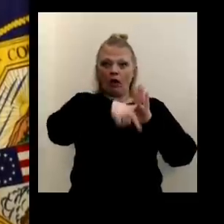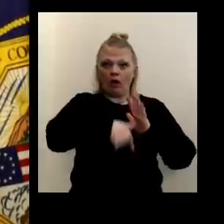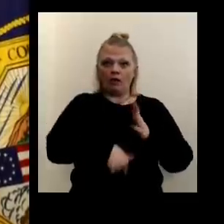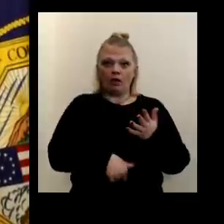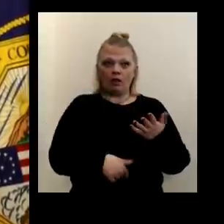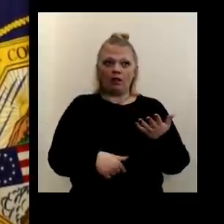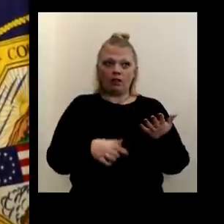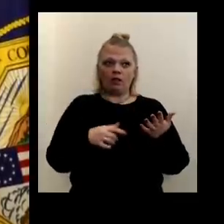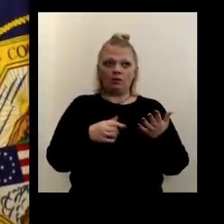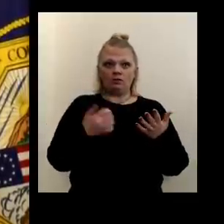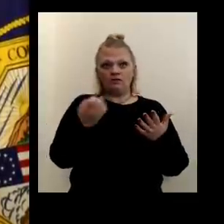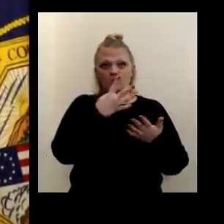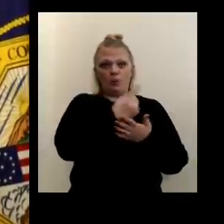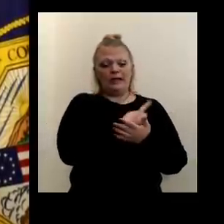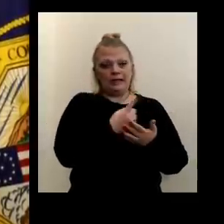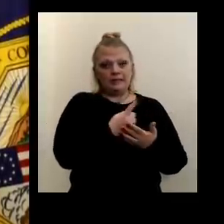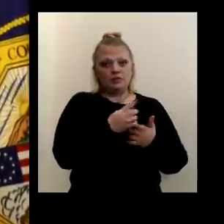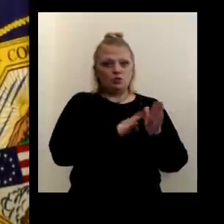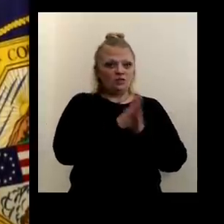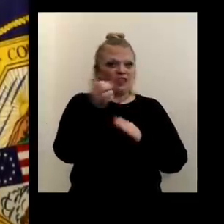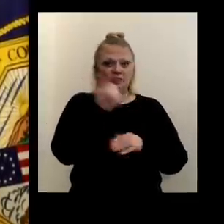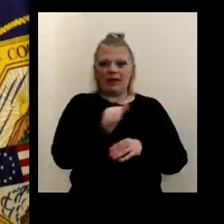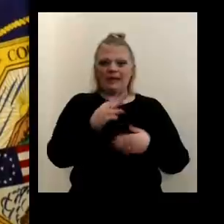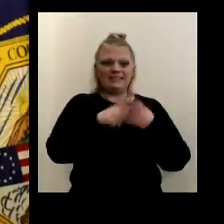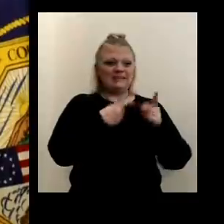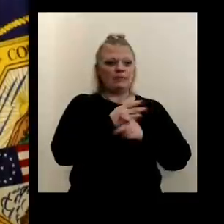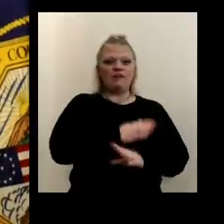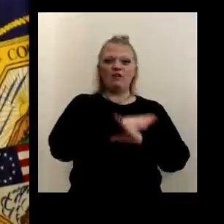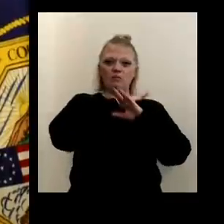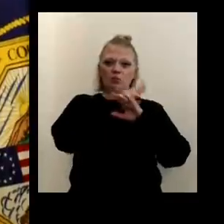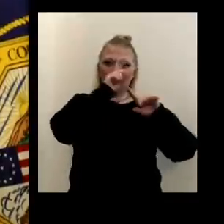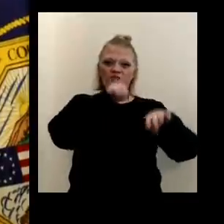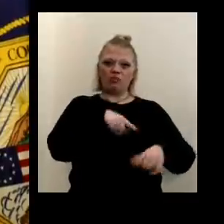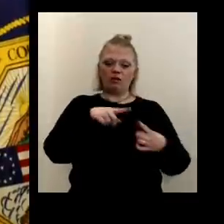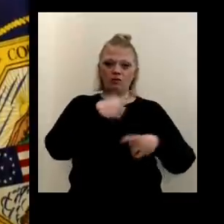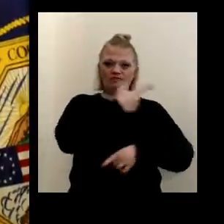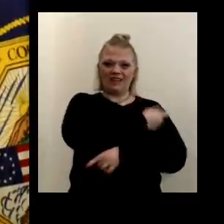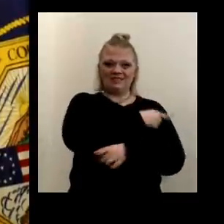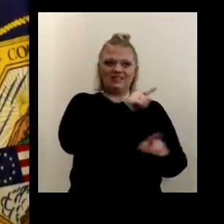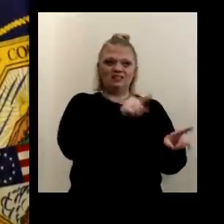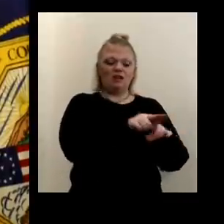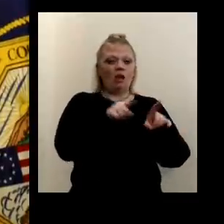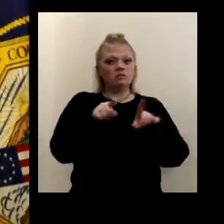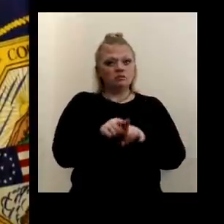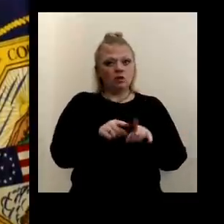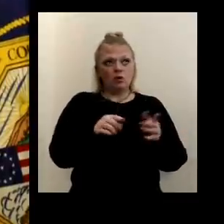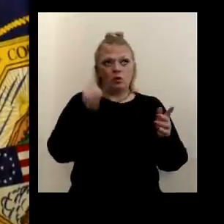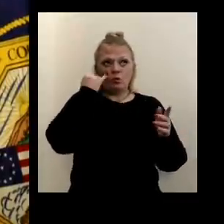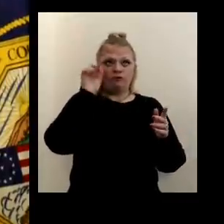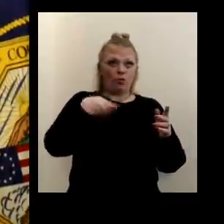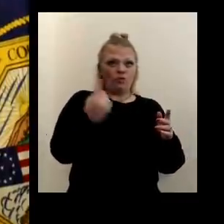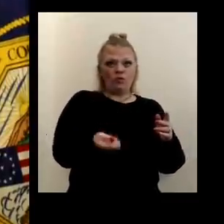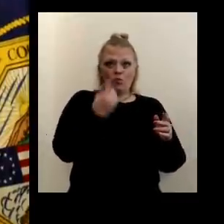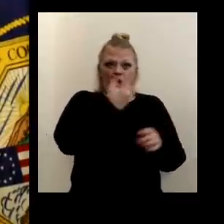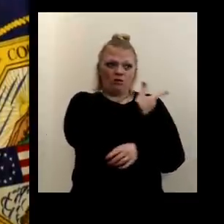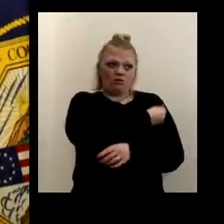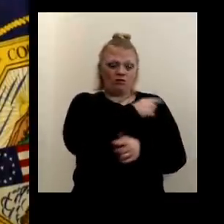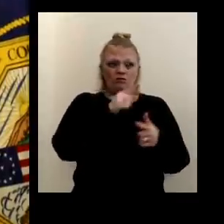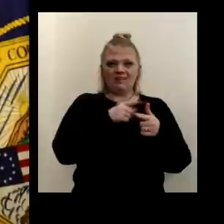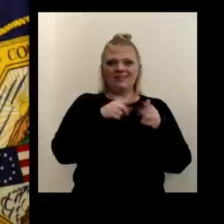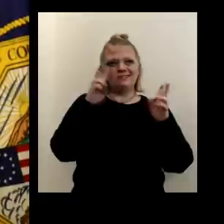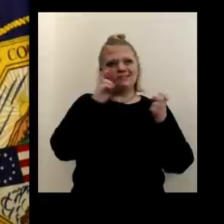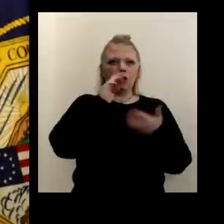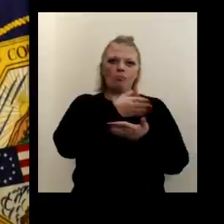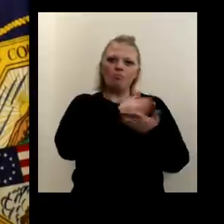uh, develop any type of, um, immune response to the vaccine. And, and then also, um, if only had one dose, it's only a partial